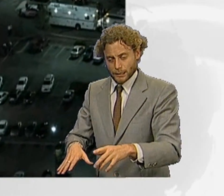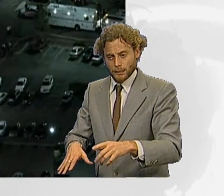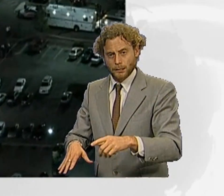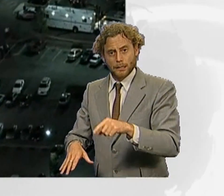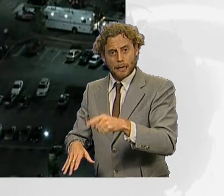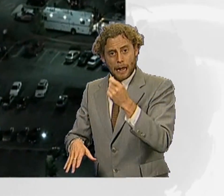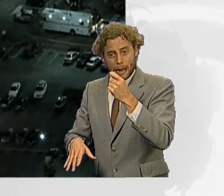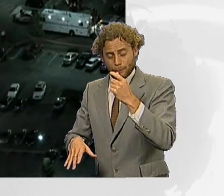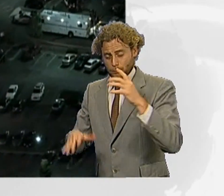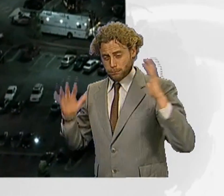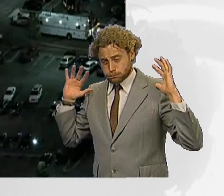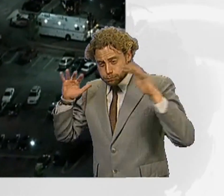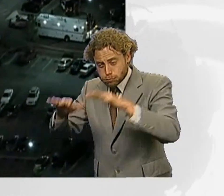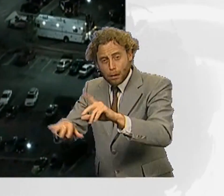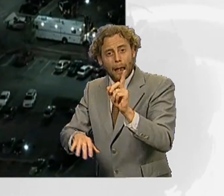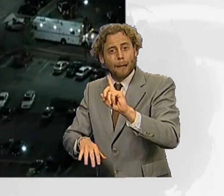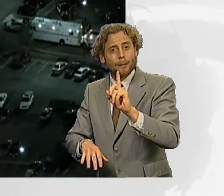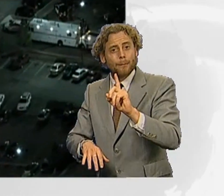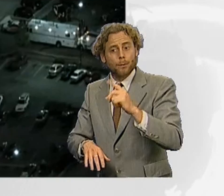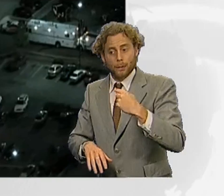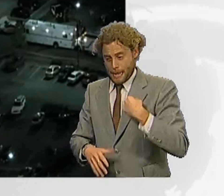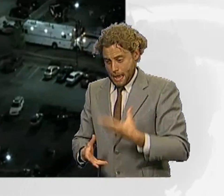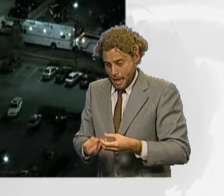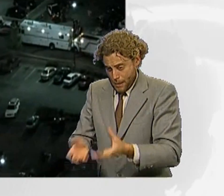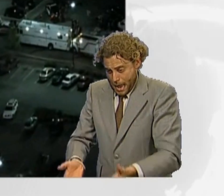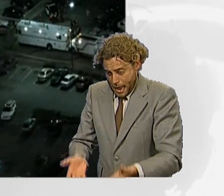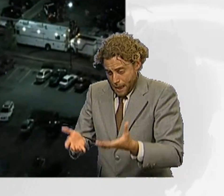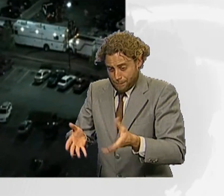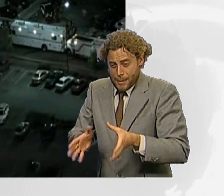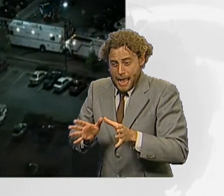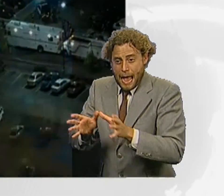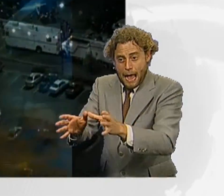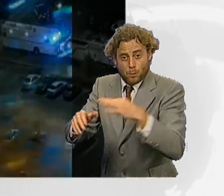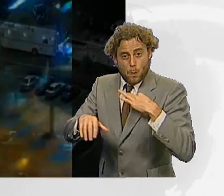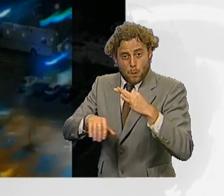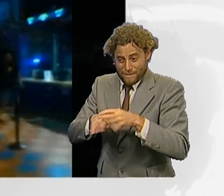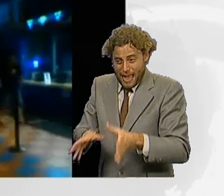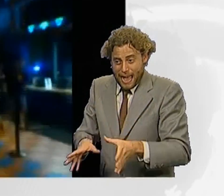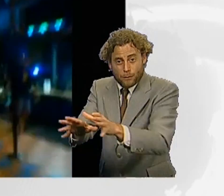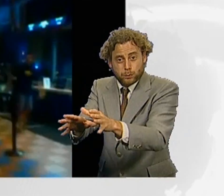partially trampled. I got her up and out of there and we took off.